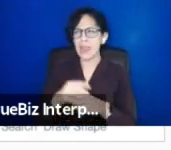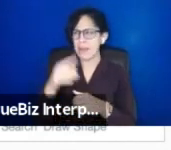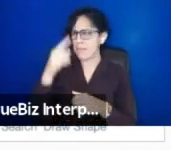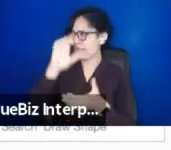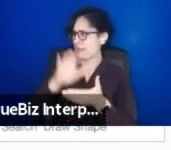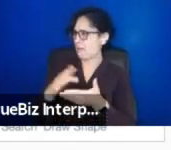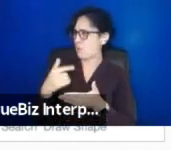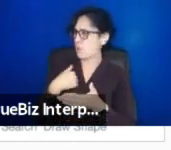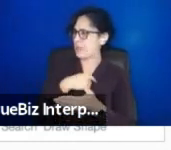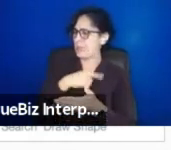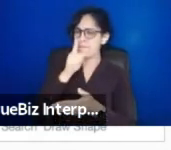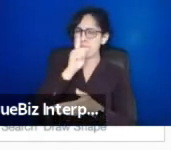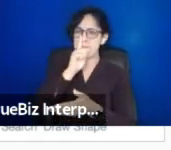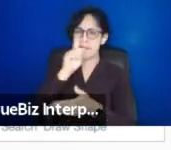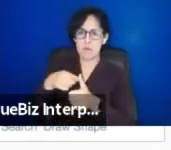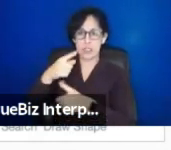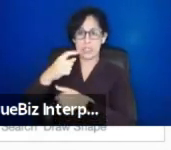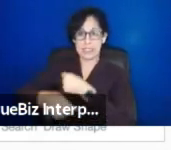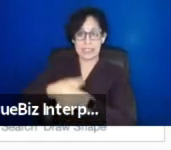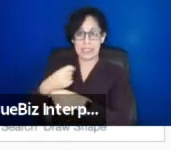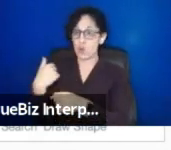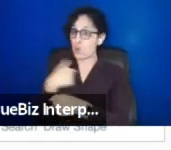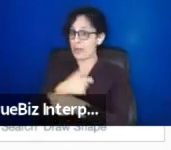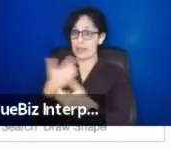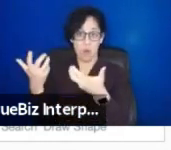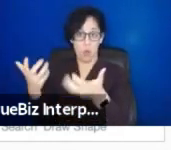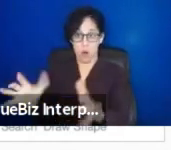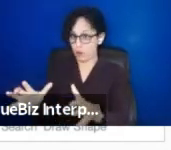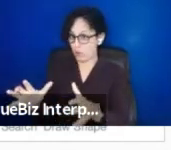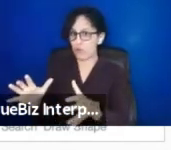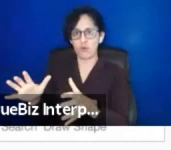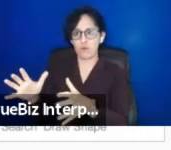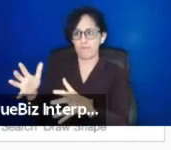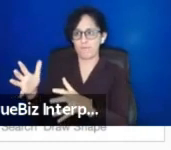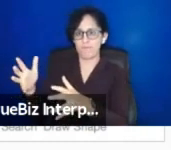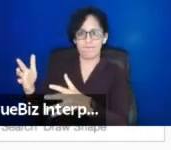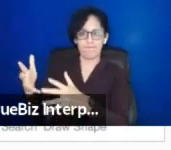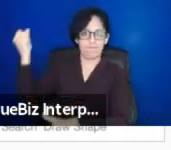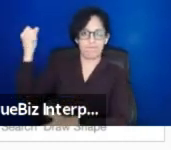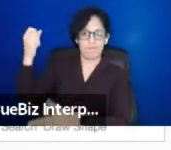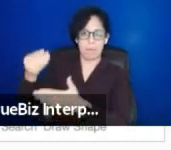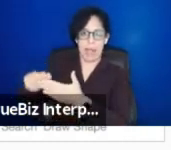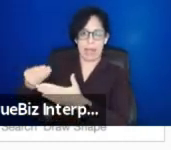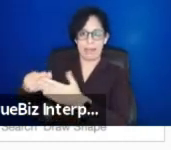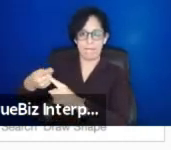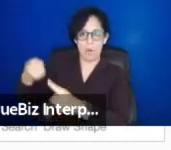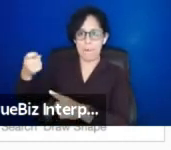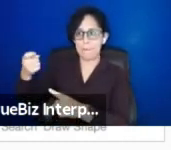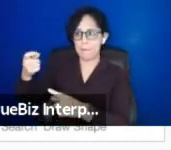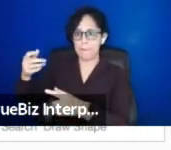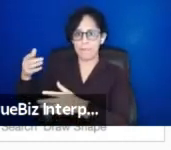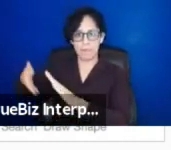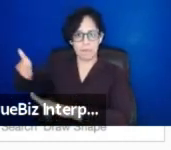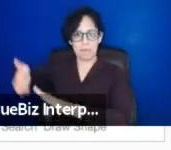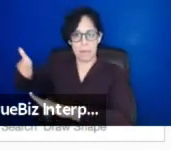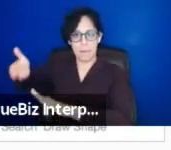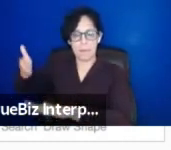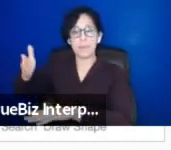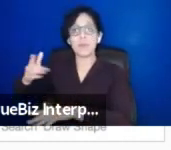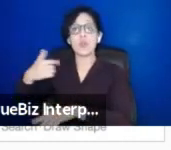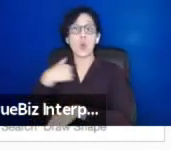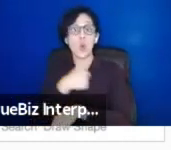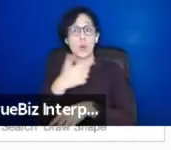take money away from general operating, so most of those were new donors. We're reaching, we're tapping into, it's a really great way, capacity building,